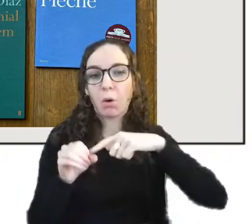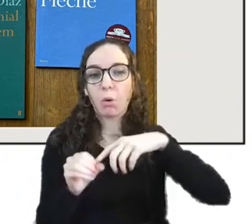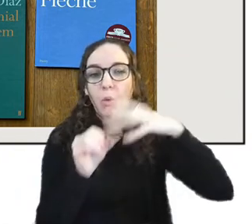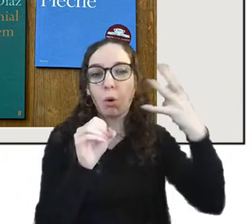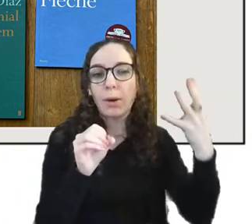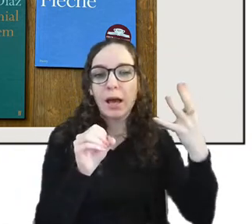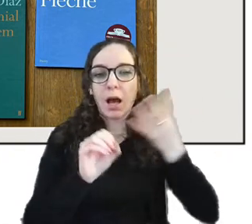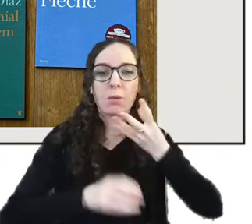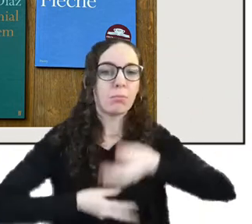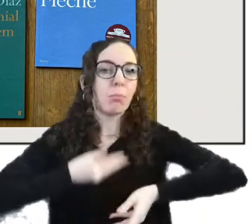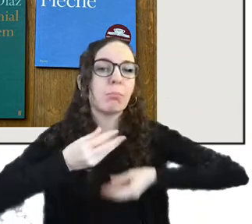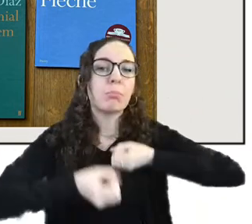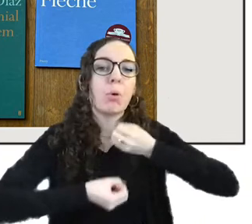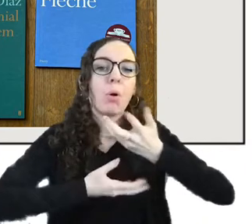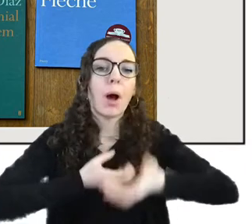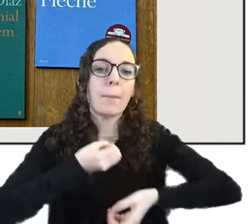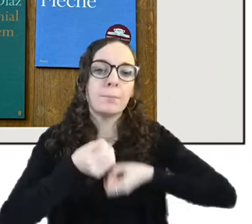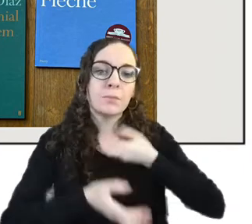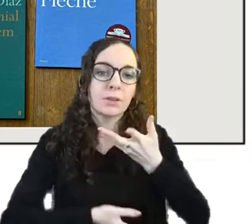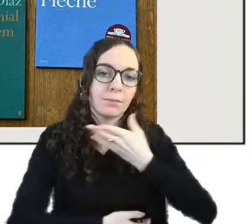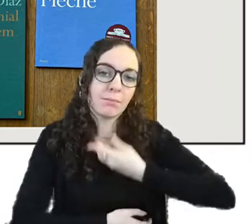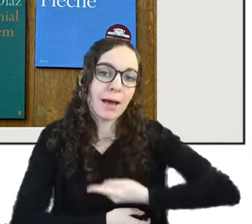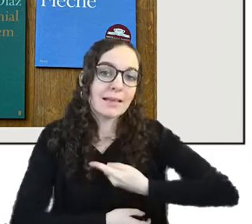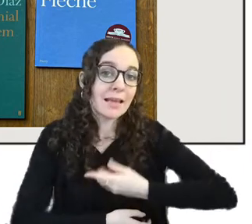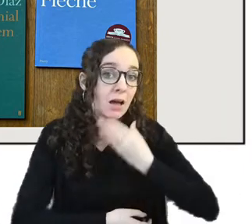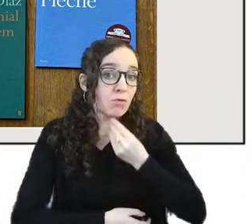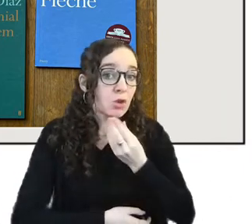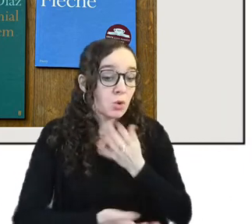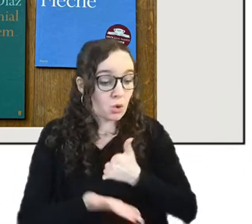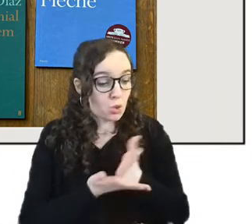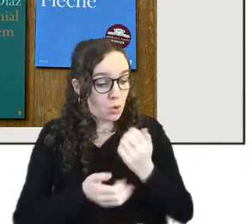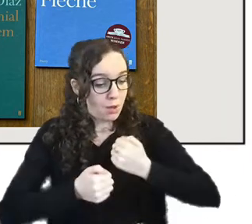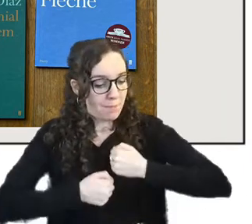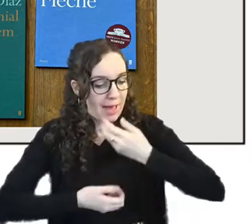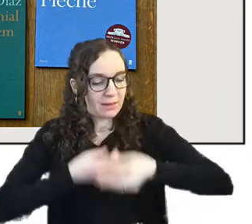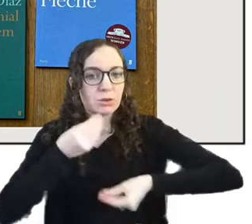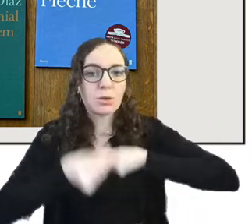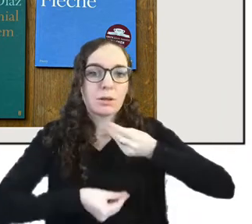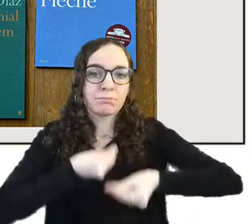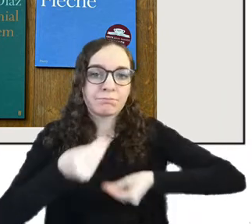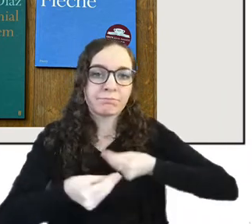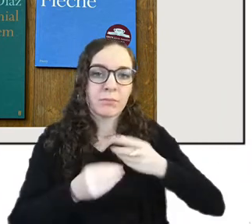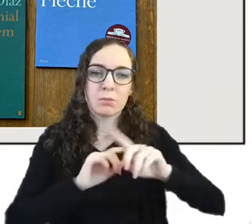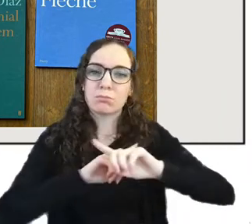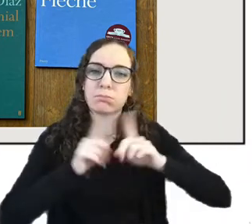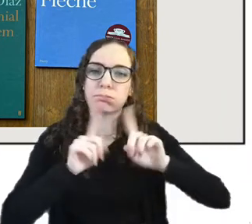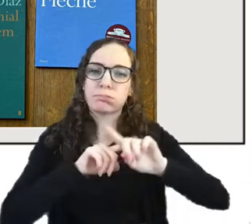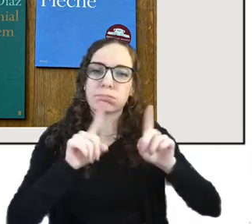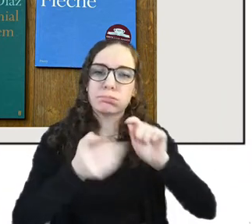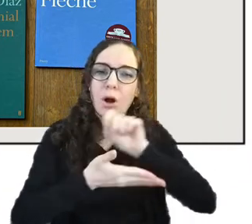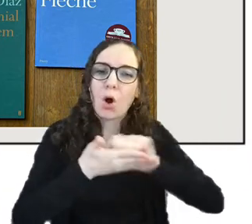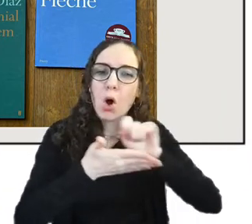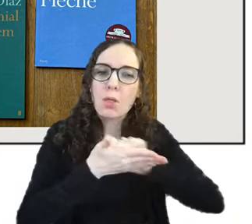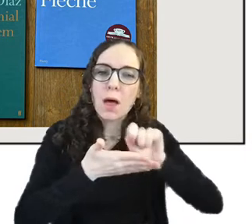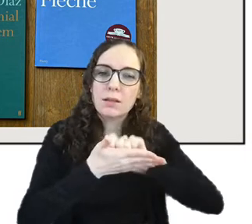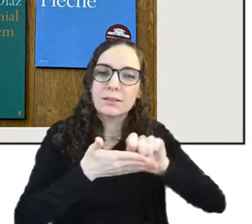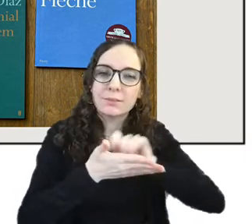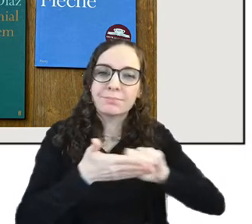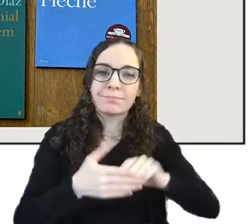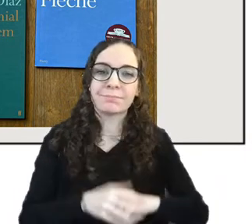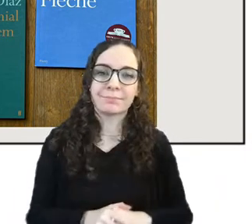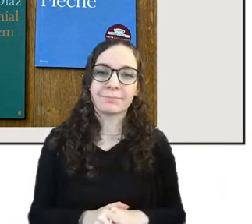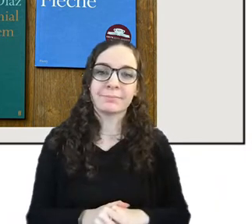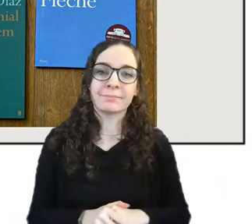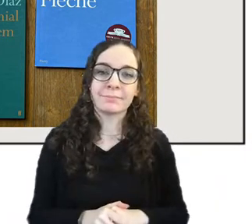poetry books that i also used in my narrative by june jordan june jordan mary oliver natalie diaz and